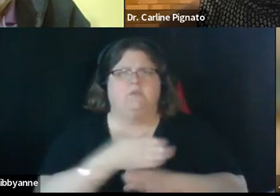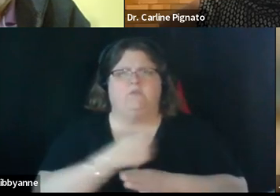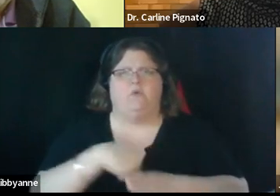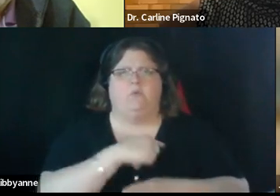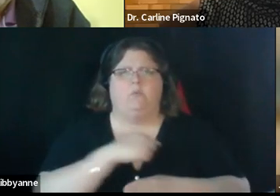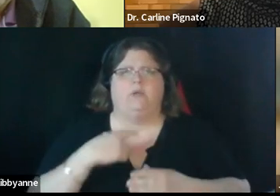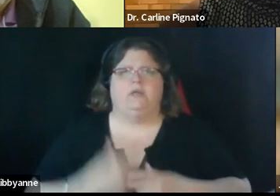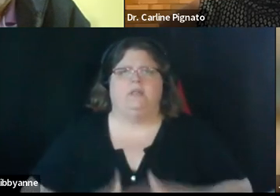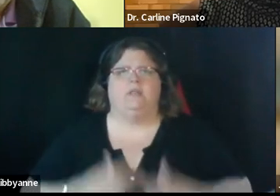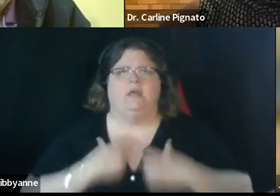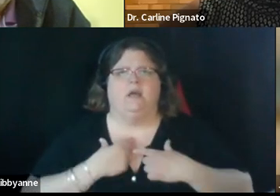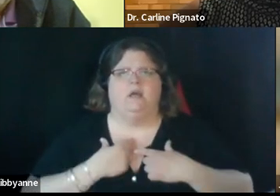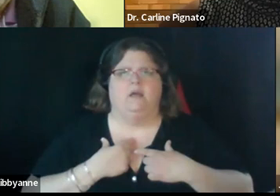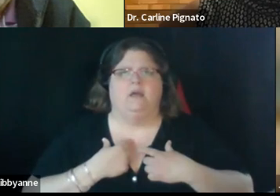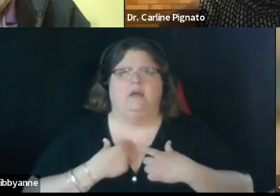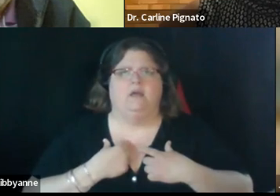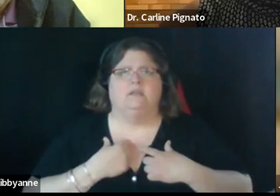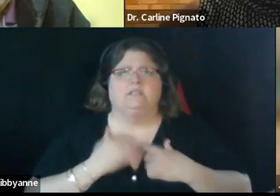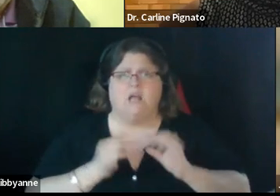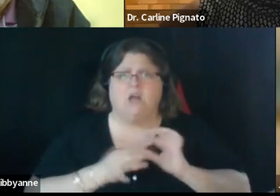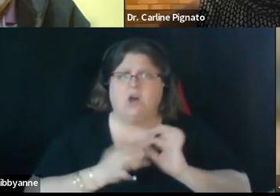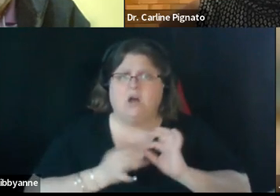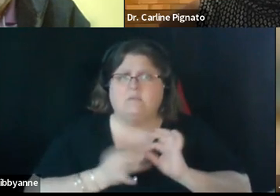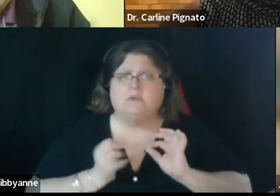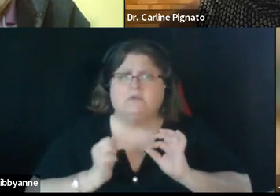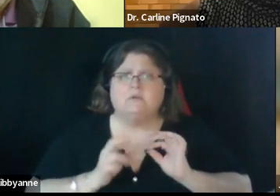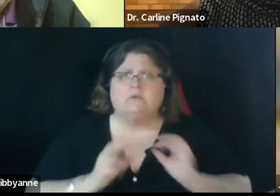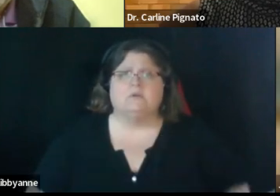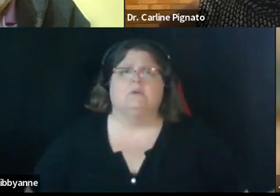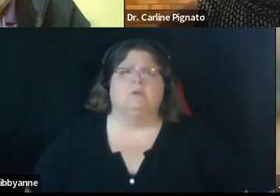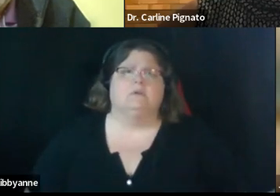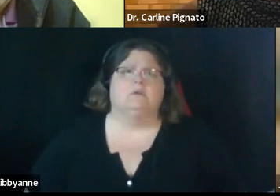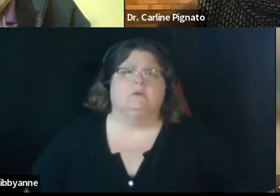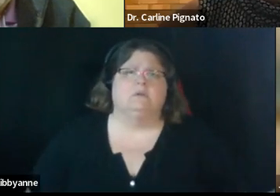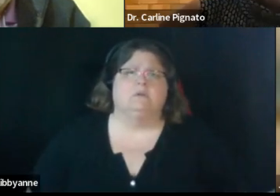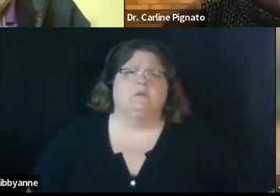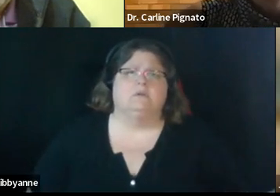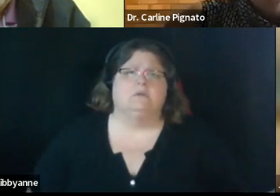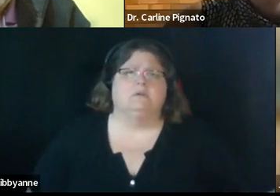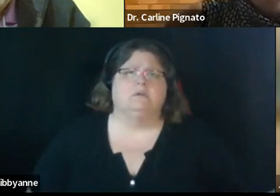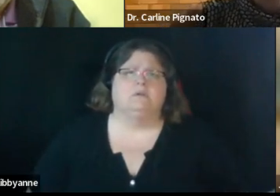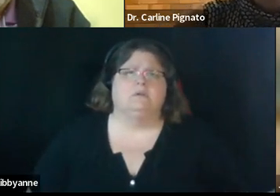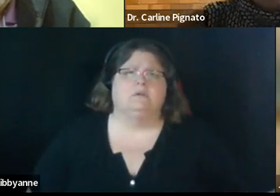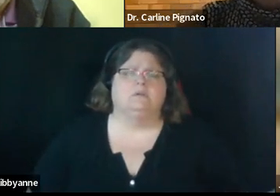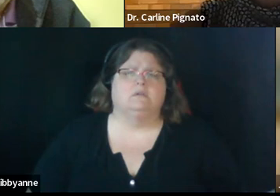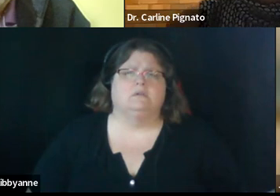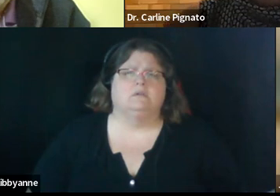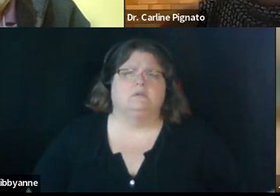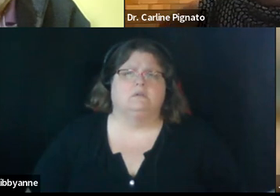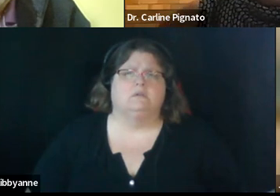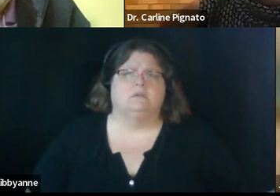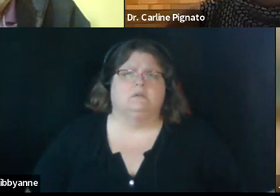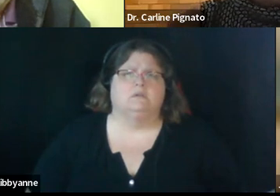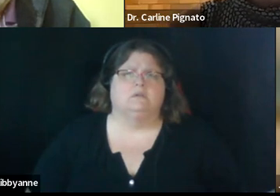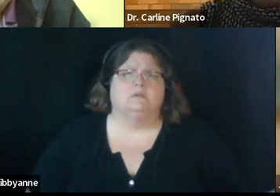oh is this a comment yes this was one of the pieces that um i was